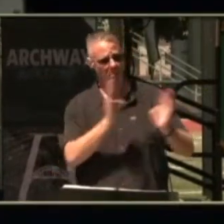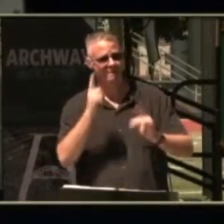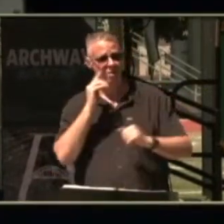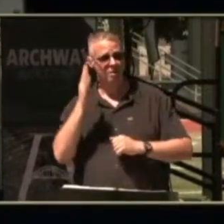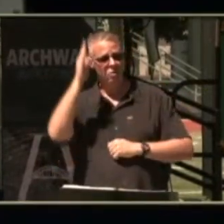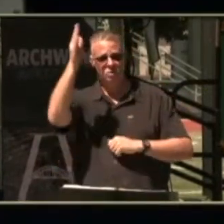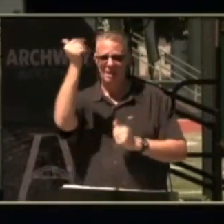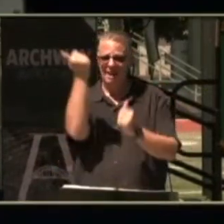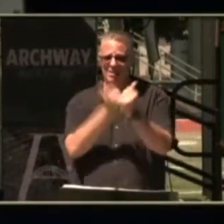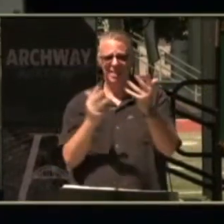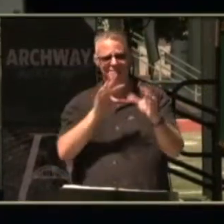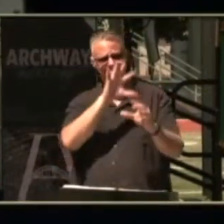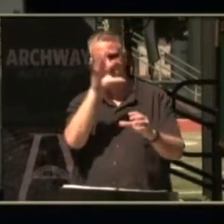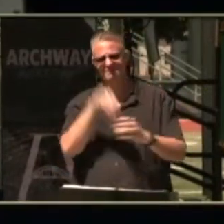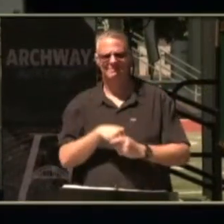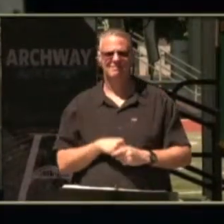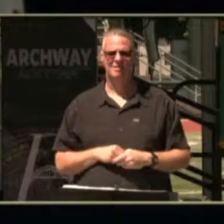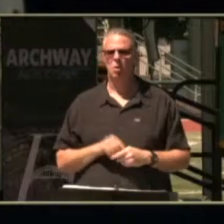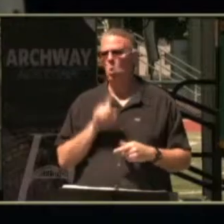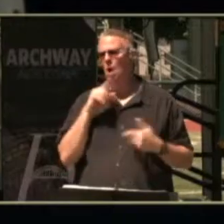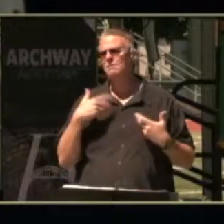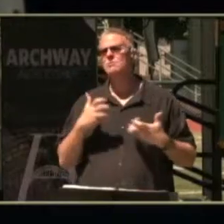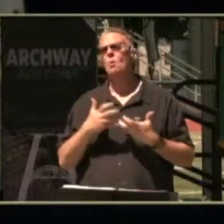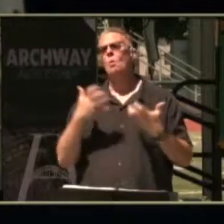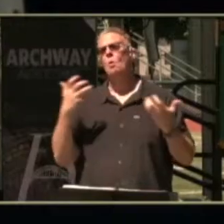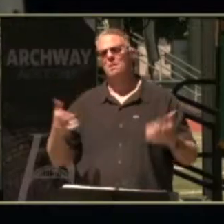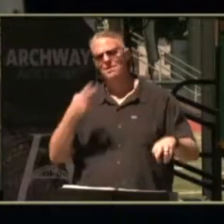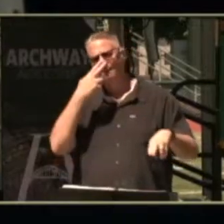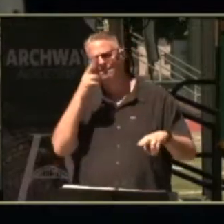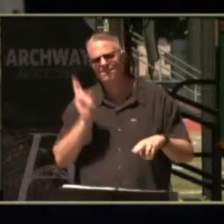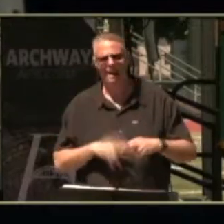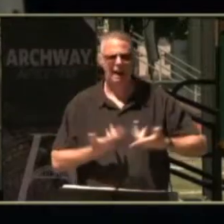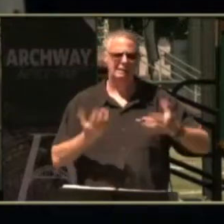holds for you i've had so much fun teaching you